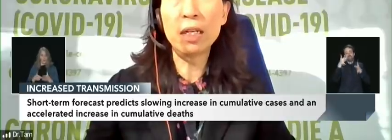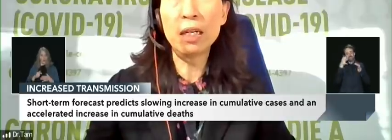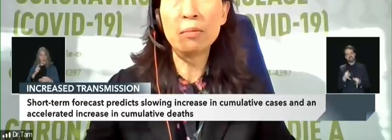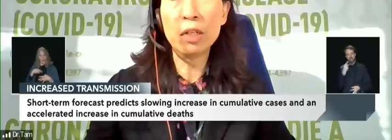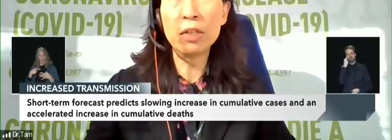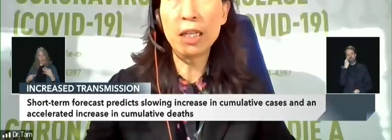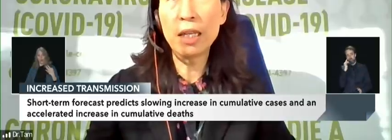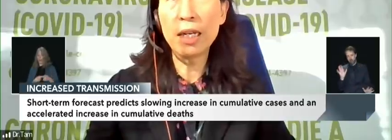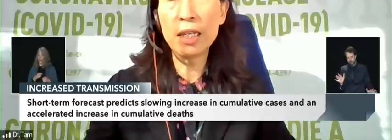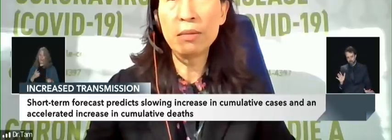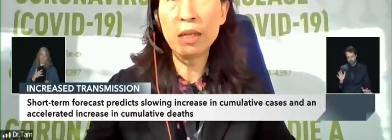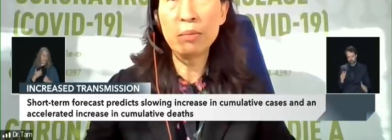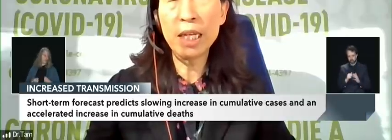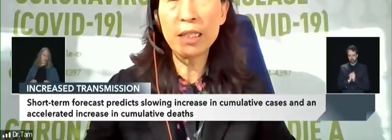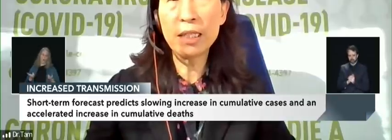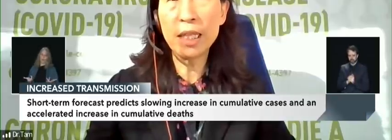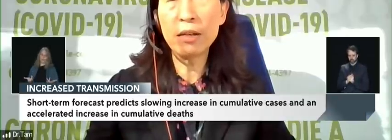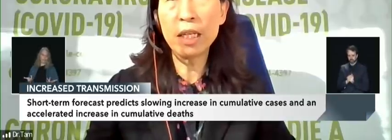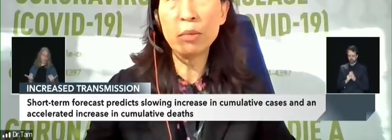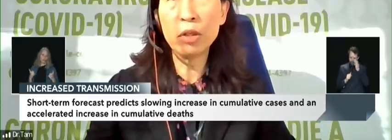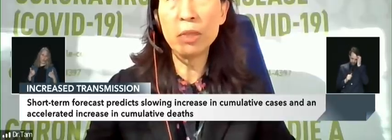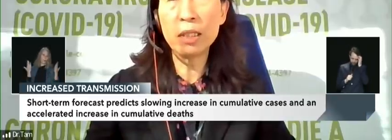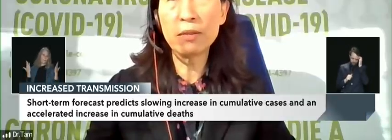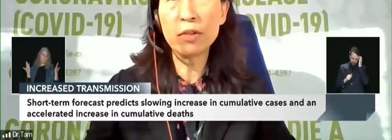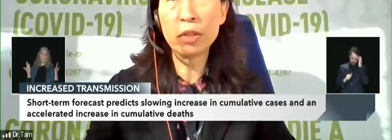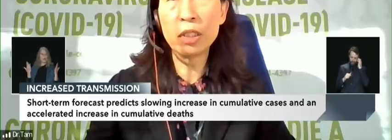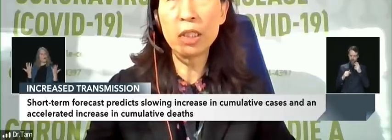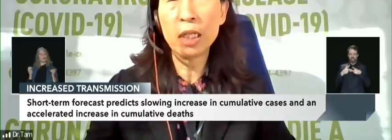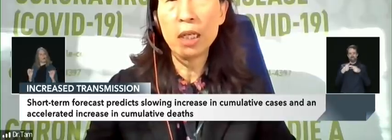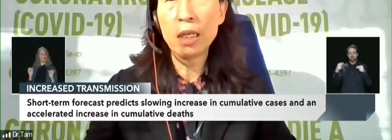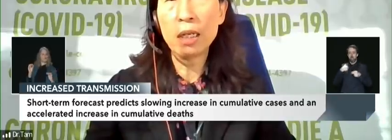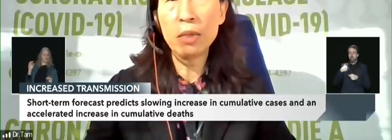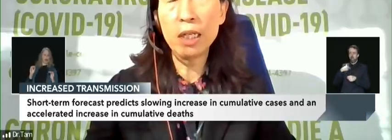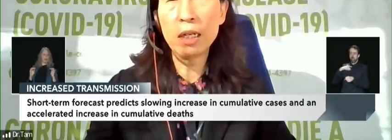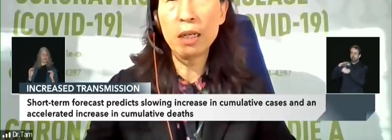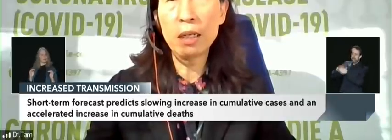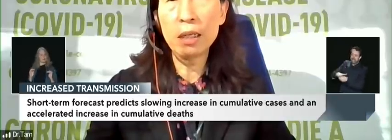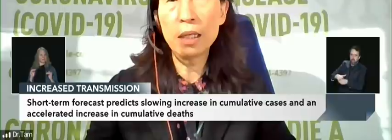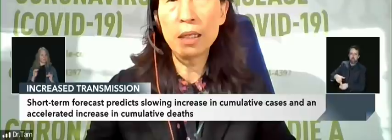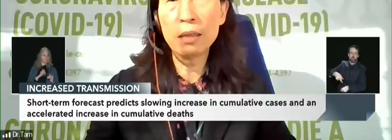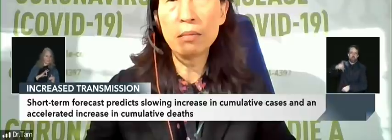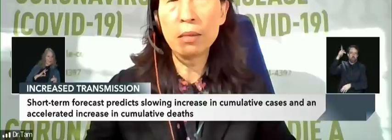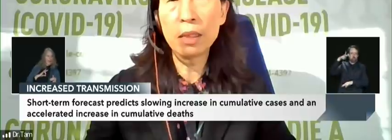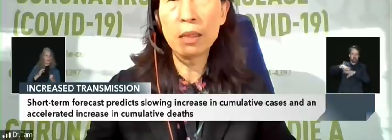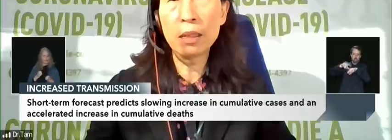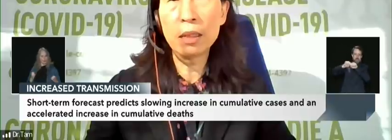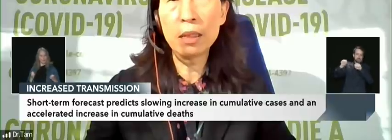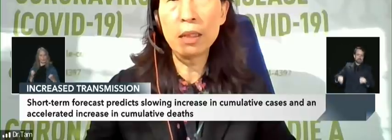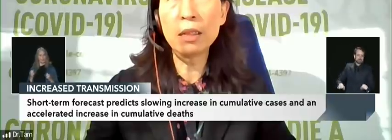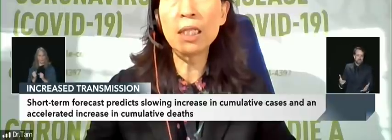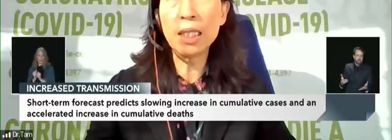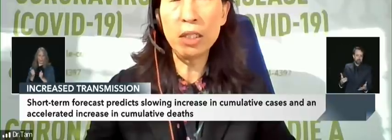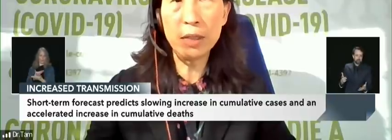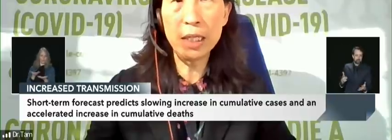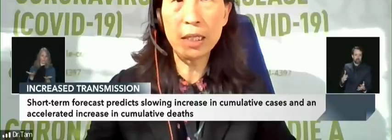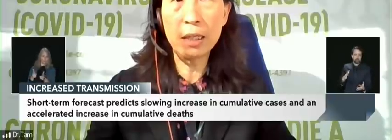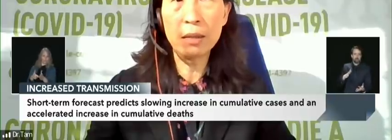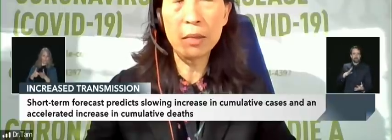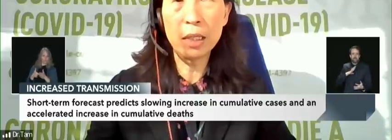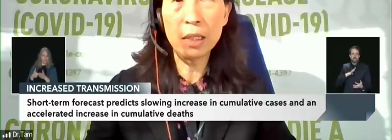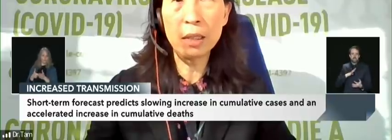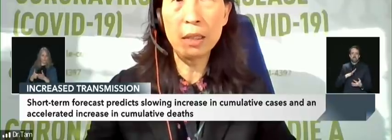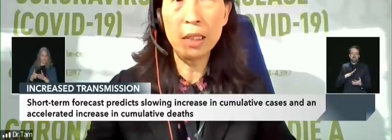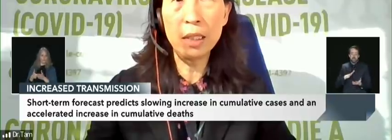trying to look at that and balance it out at the moment of course we are continuing